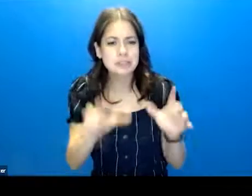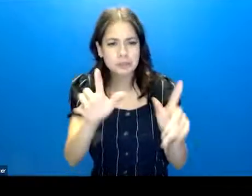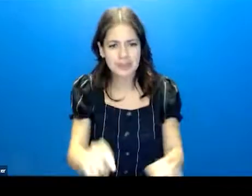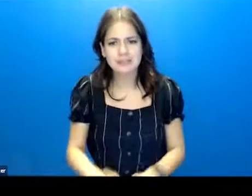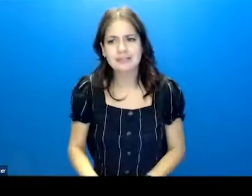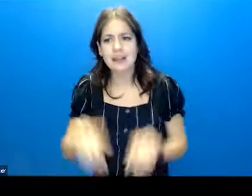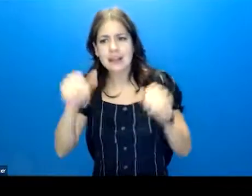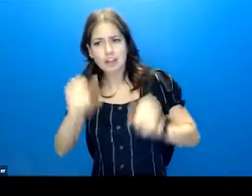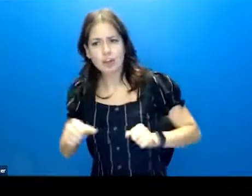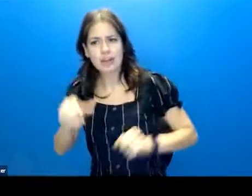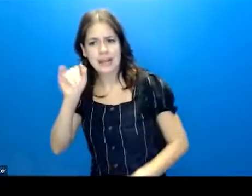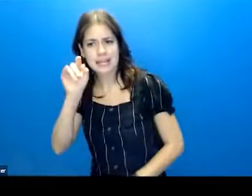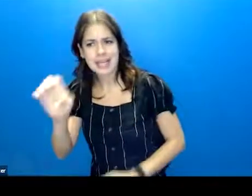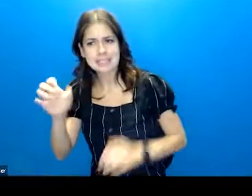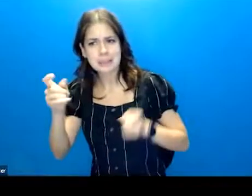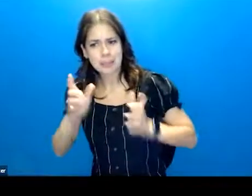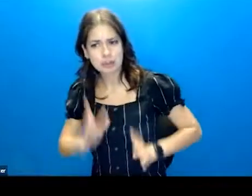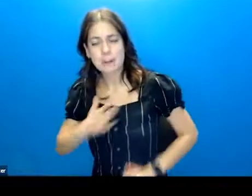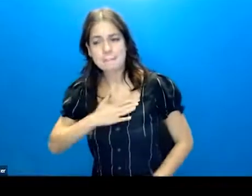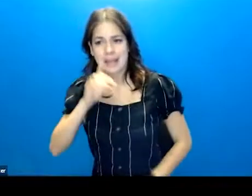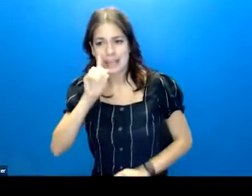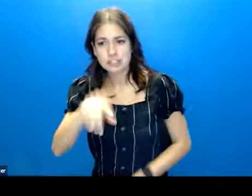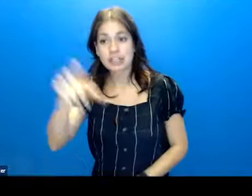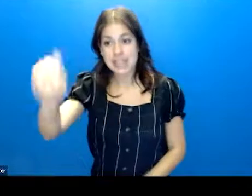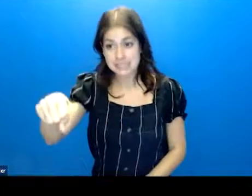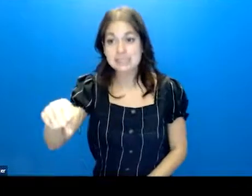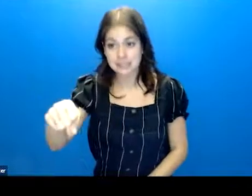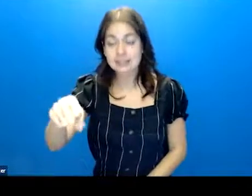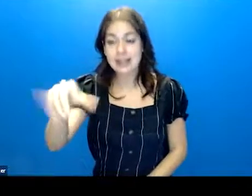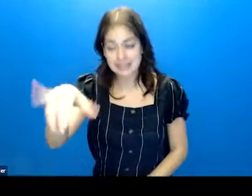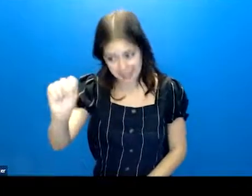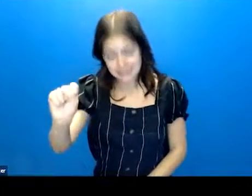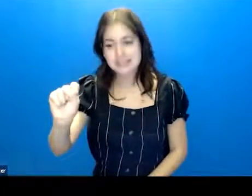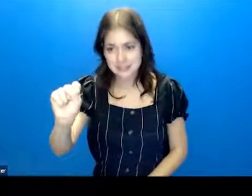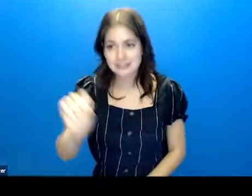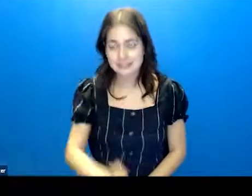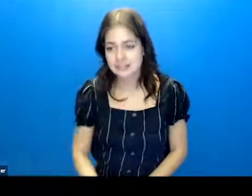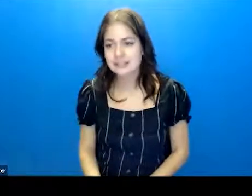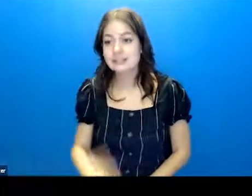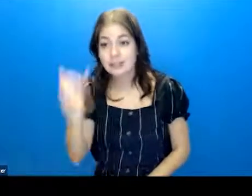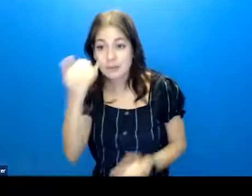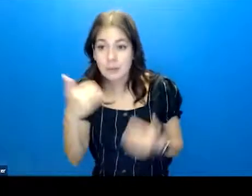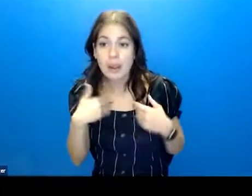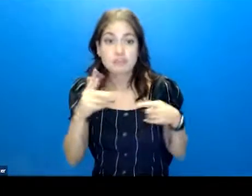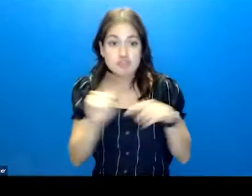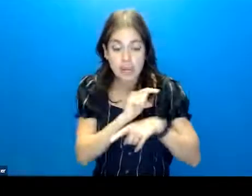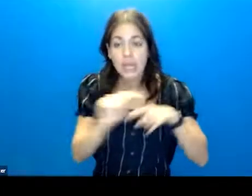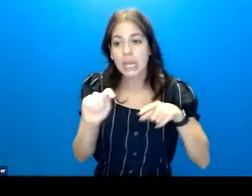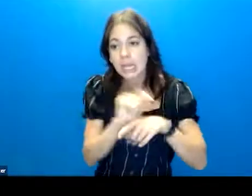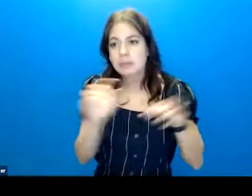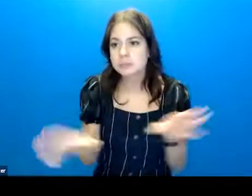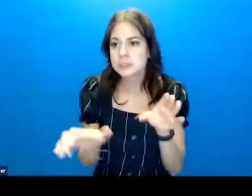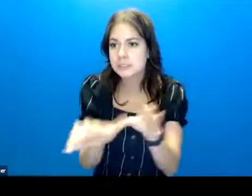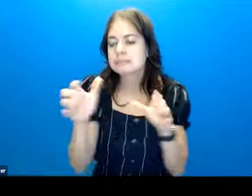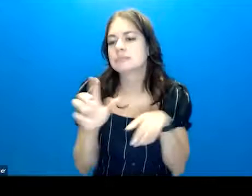Could a case manager do this? And my answer is, yes. Yes, they can. If you had training, like what we just went